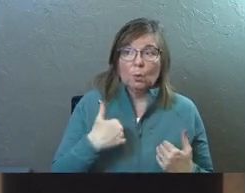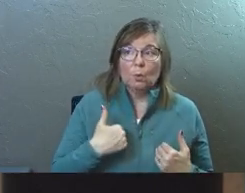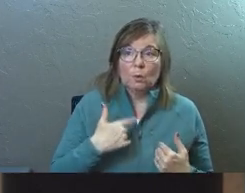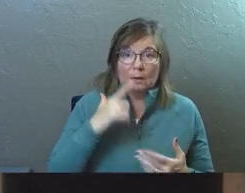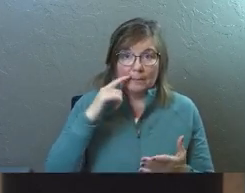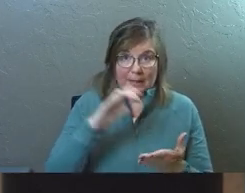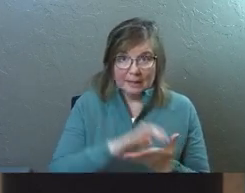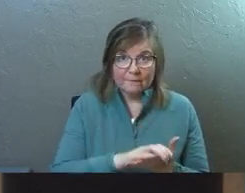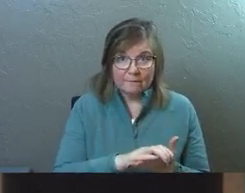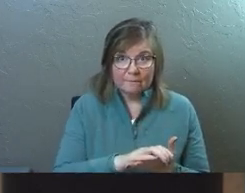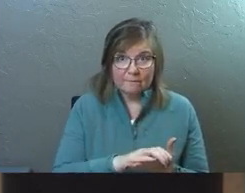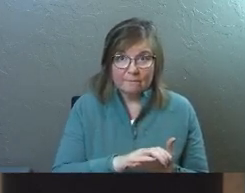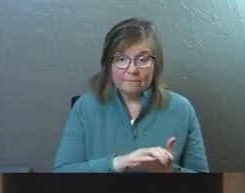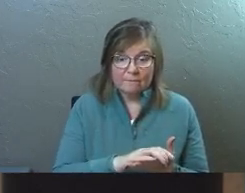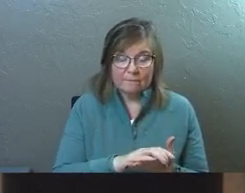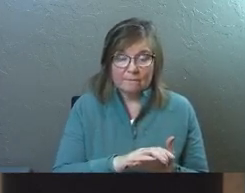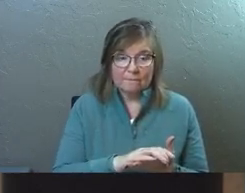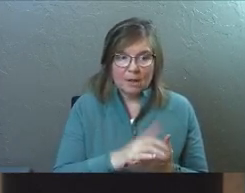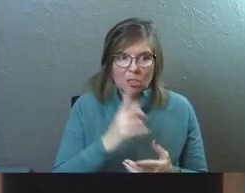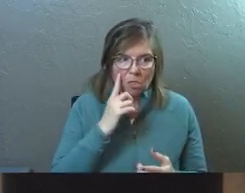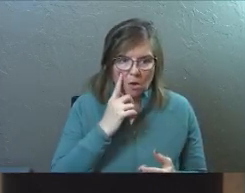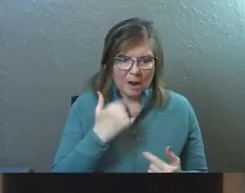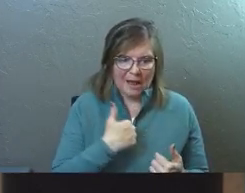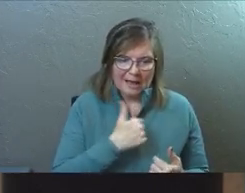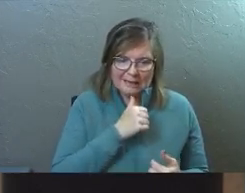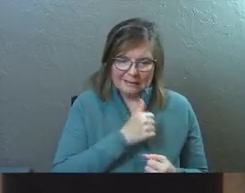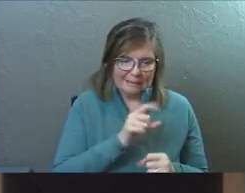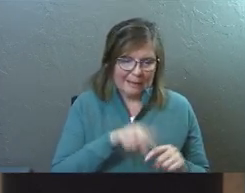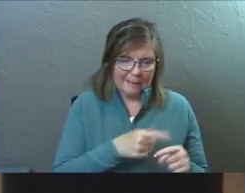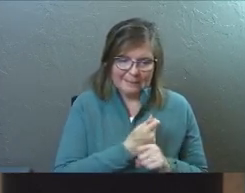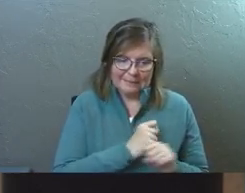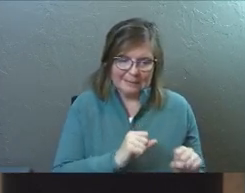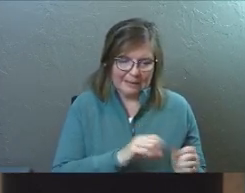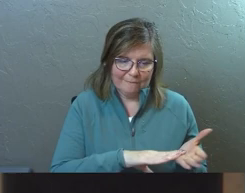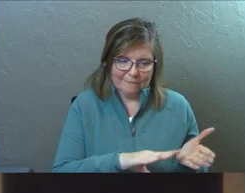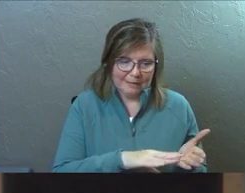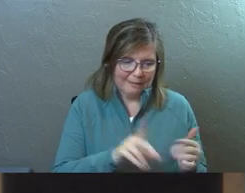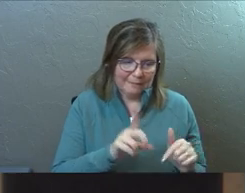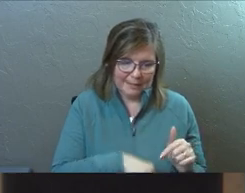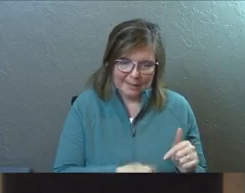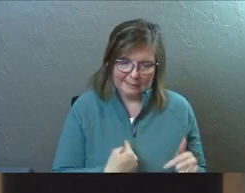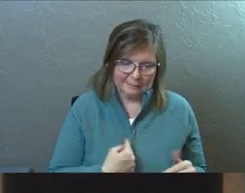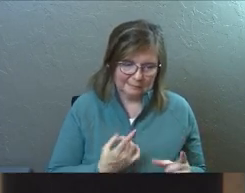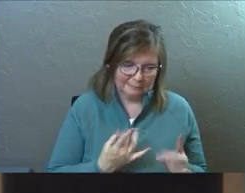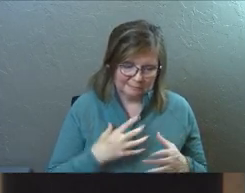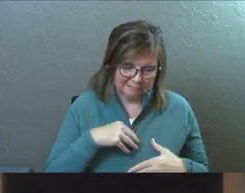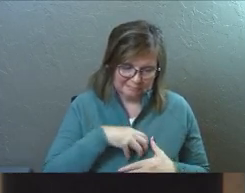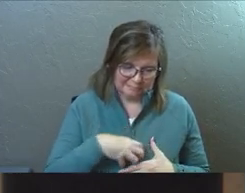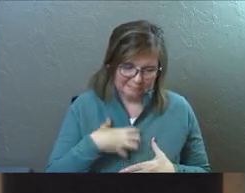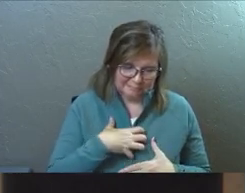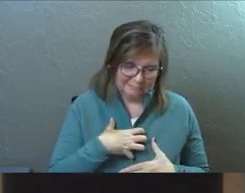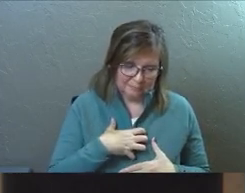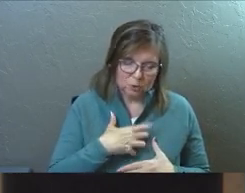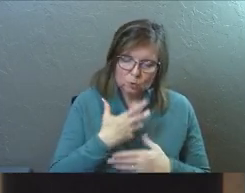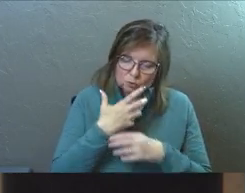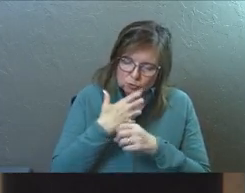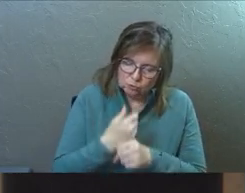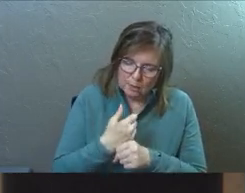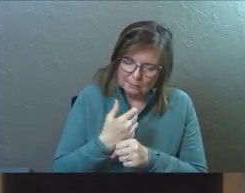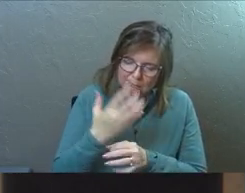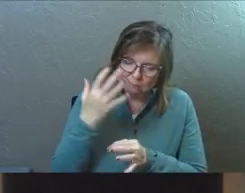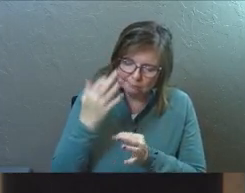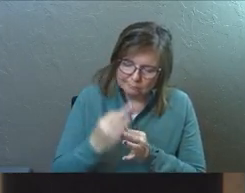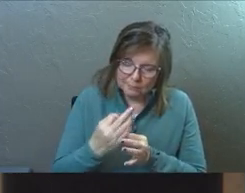believed that you are unsavable and unforgivable, you're going to walk in faith today.